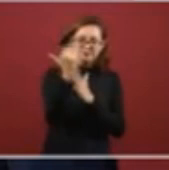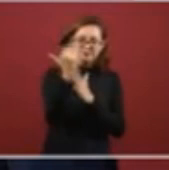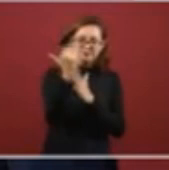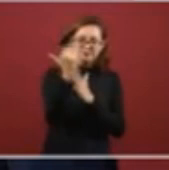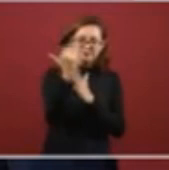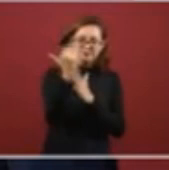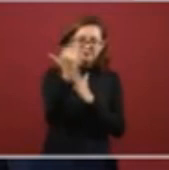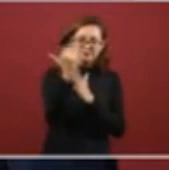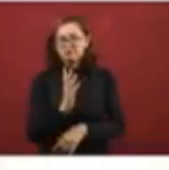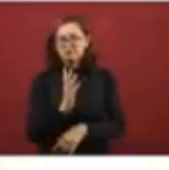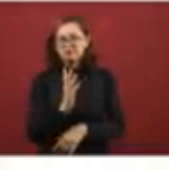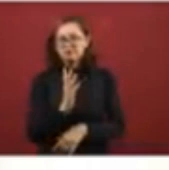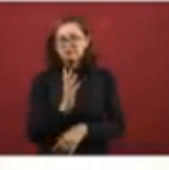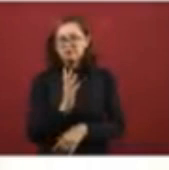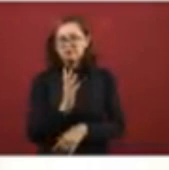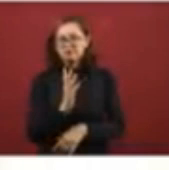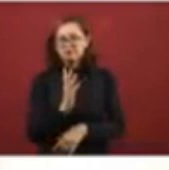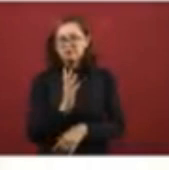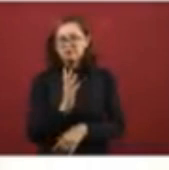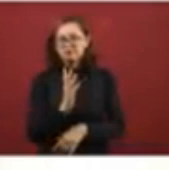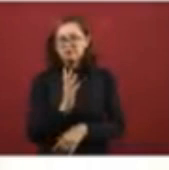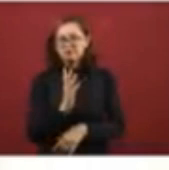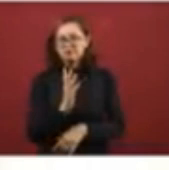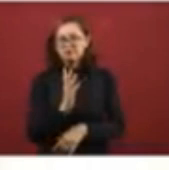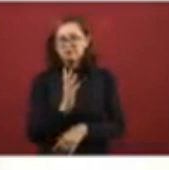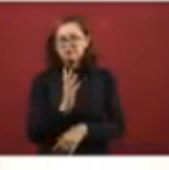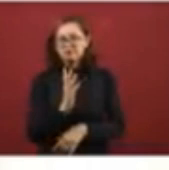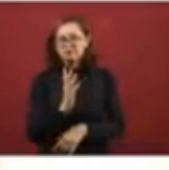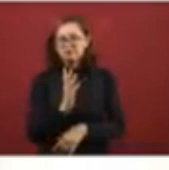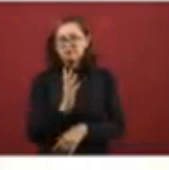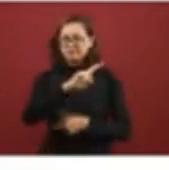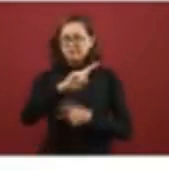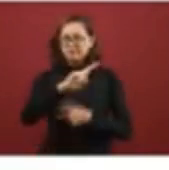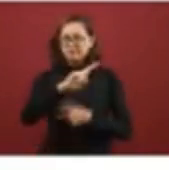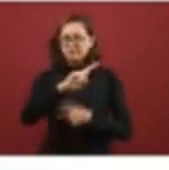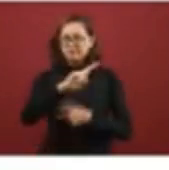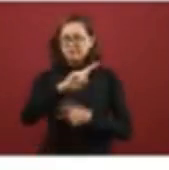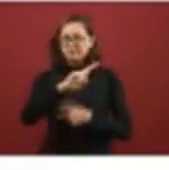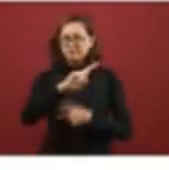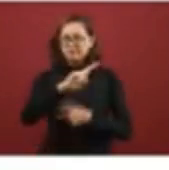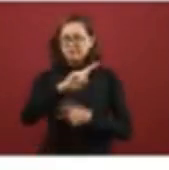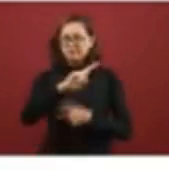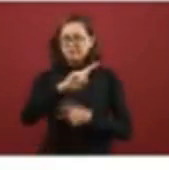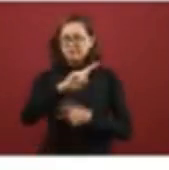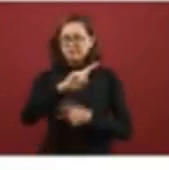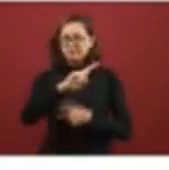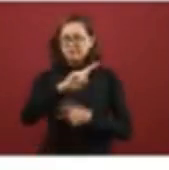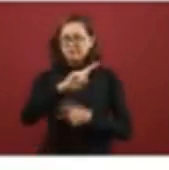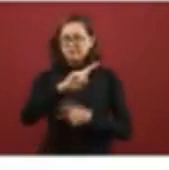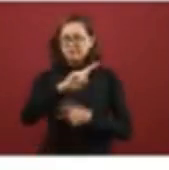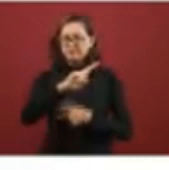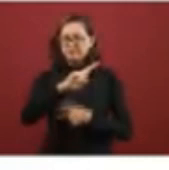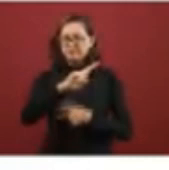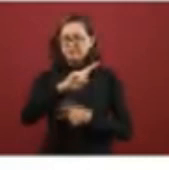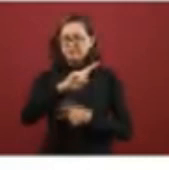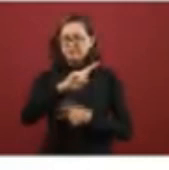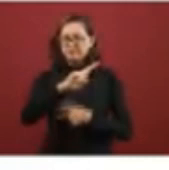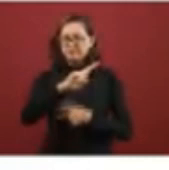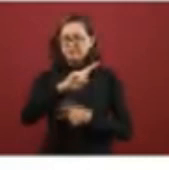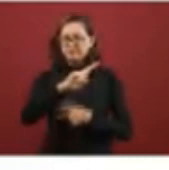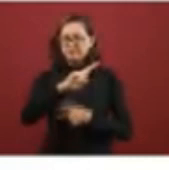Three refused to be verified. And so we're going to go through another procedure with them.